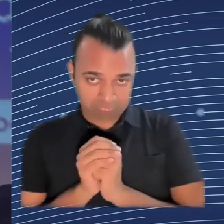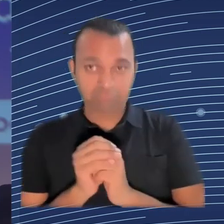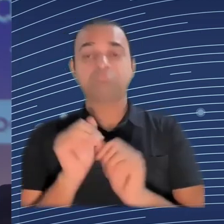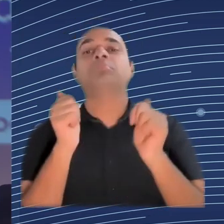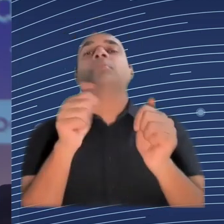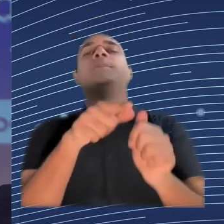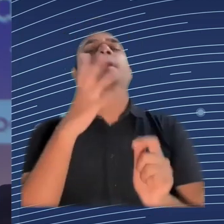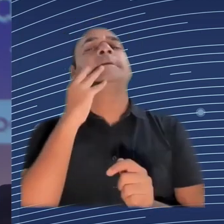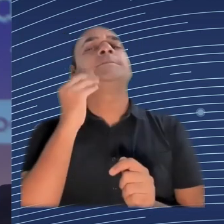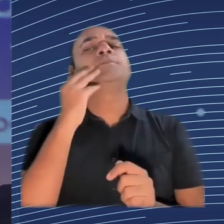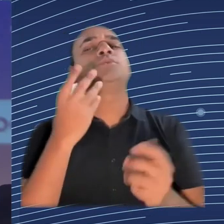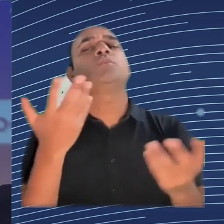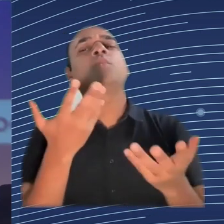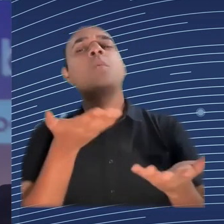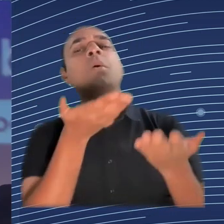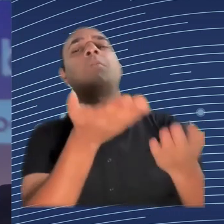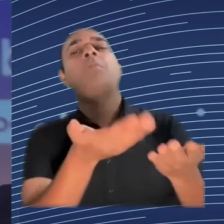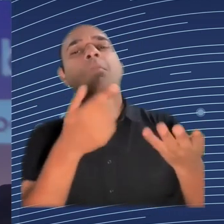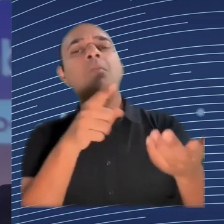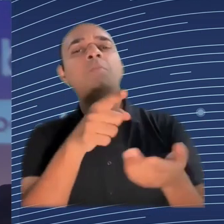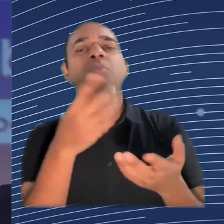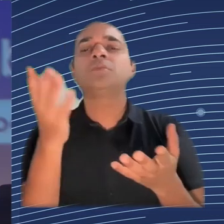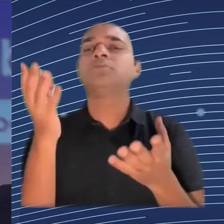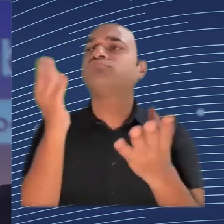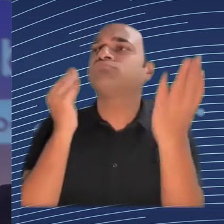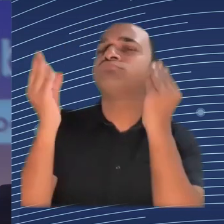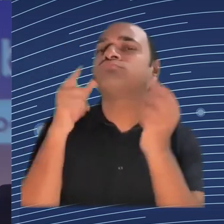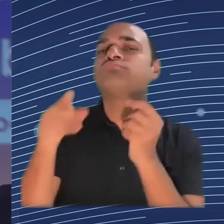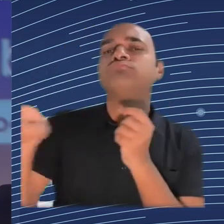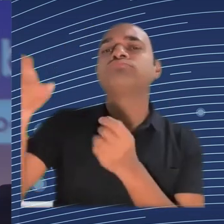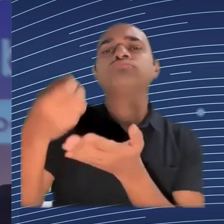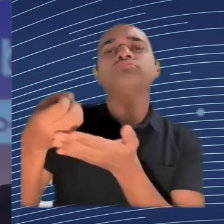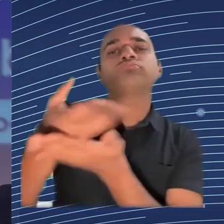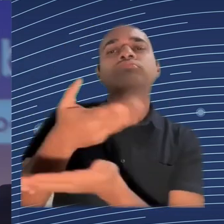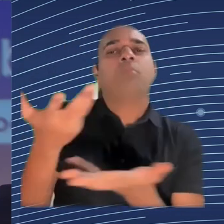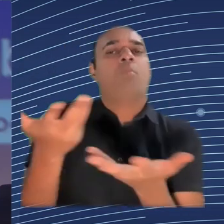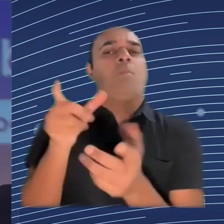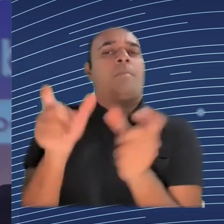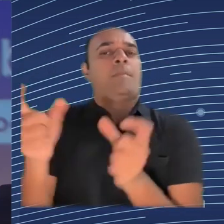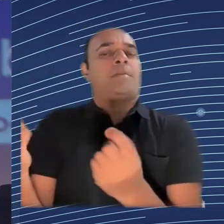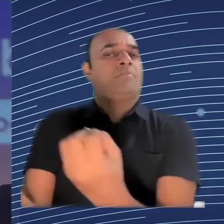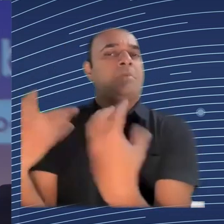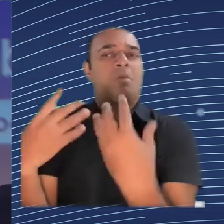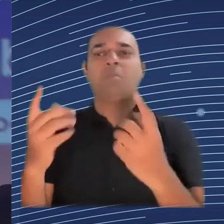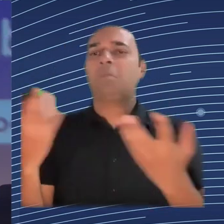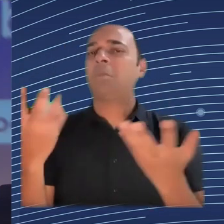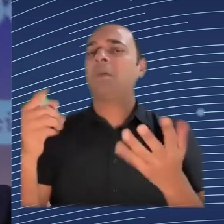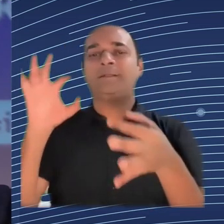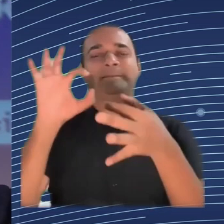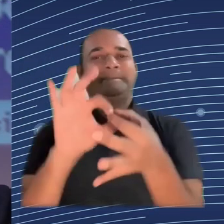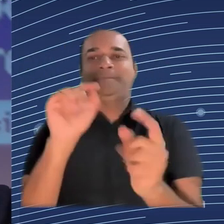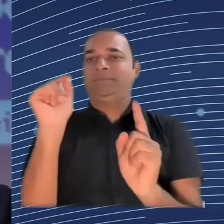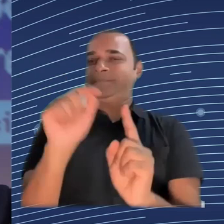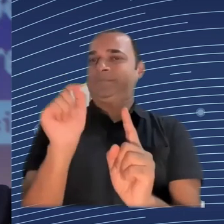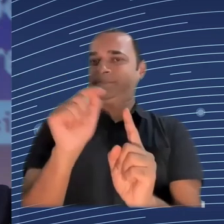these AI systems, does what Professor Mortati said resonate? Is there a real participation in terms of